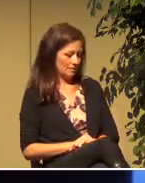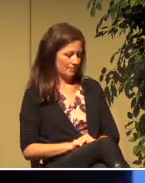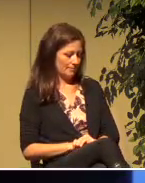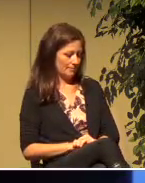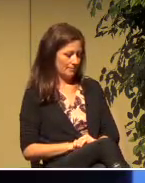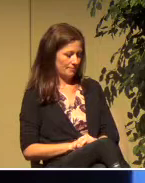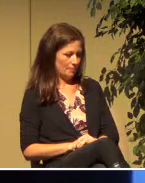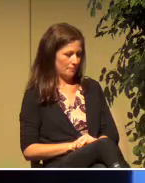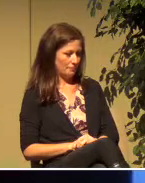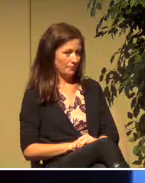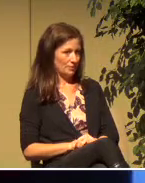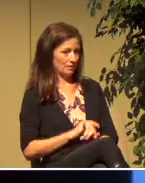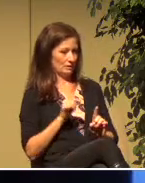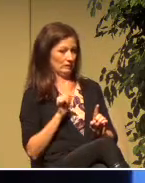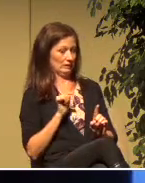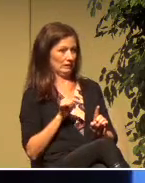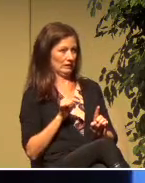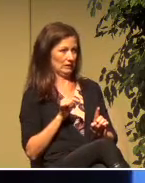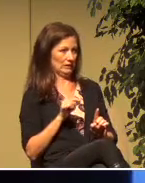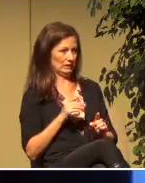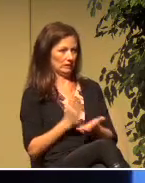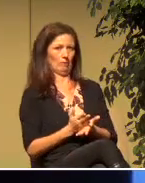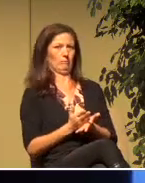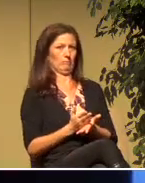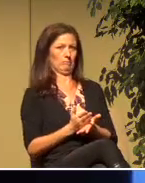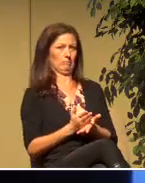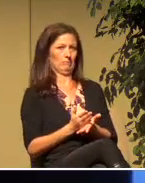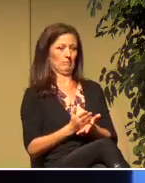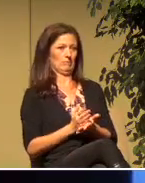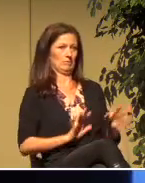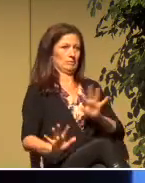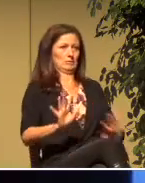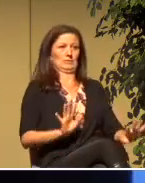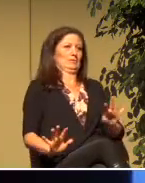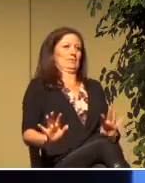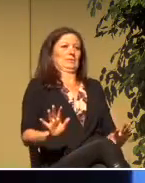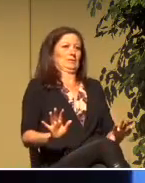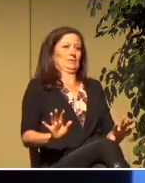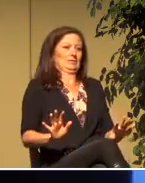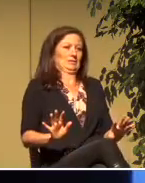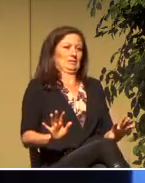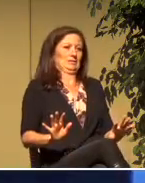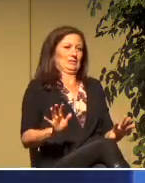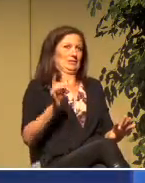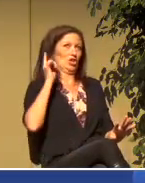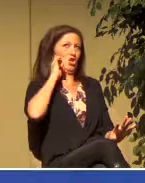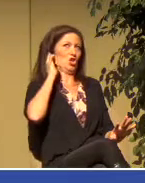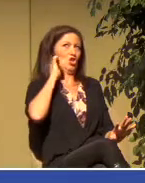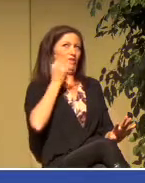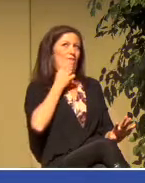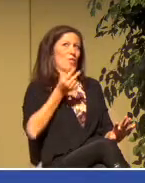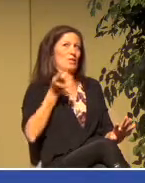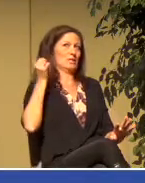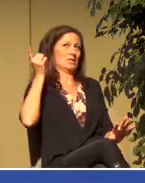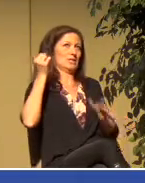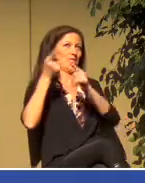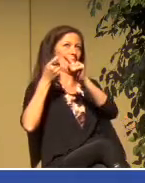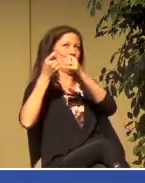He is stopped dead in his tracks by a voice from heaven.